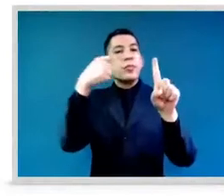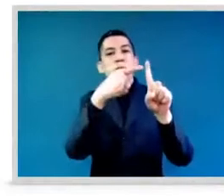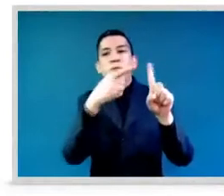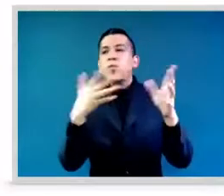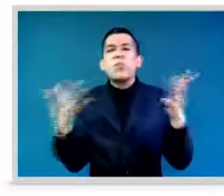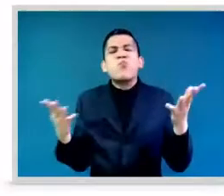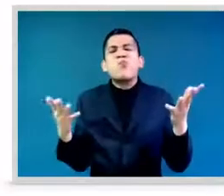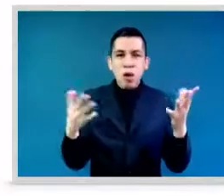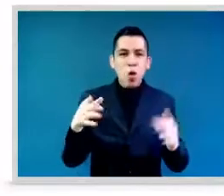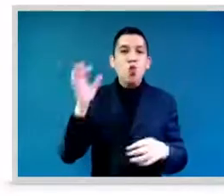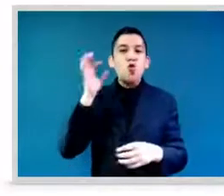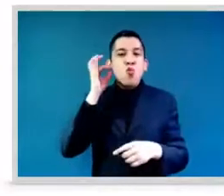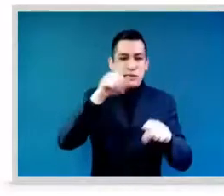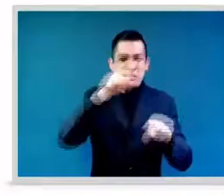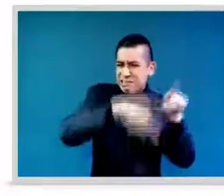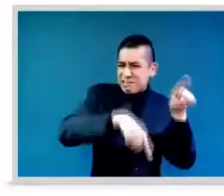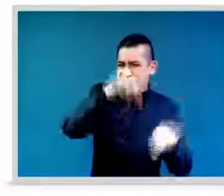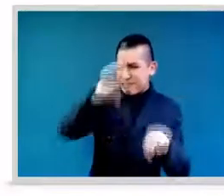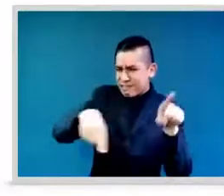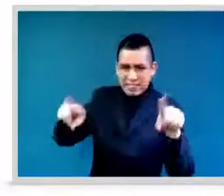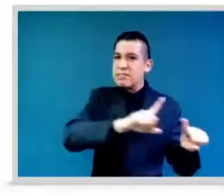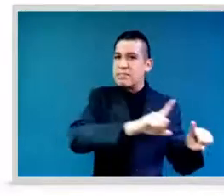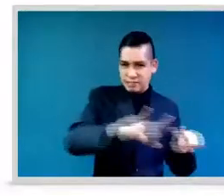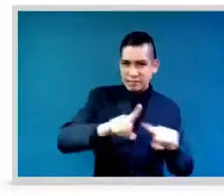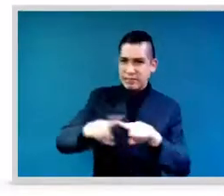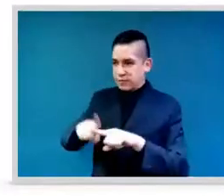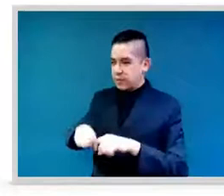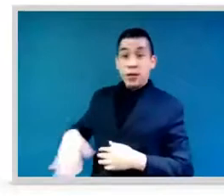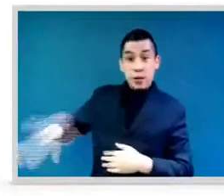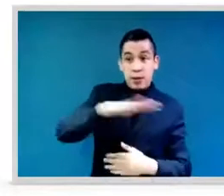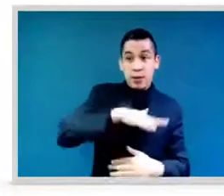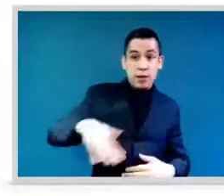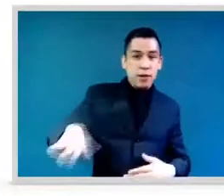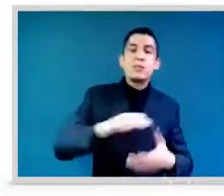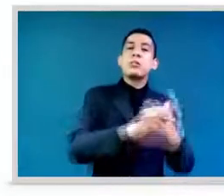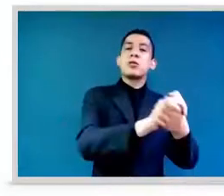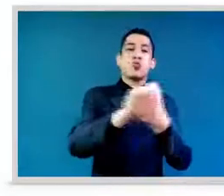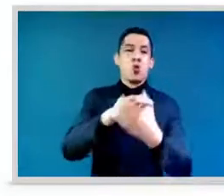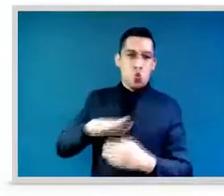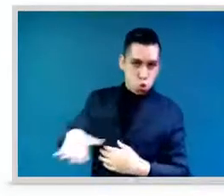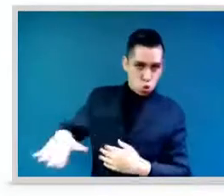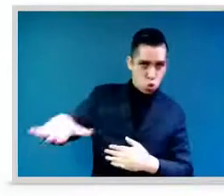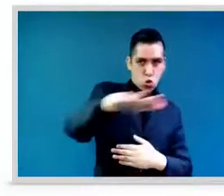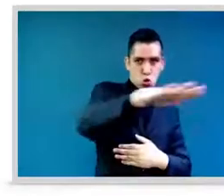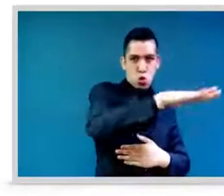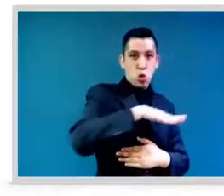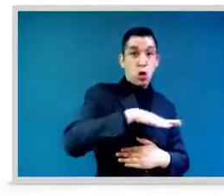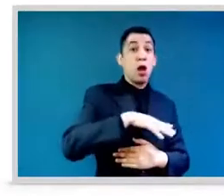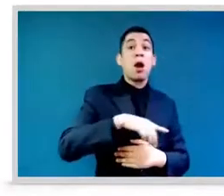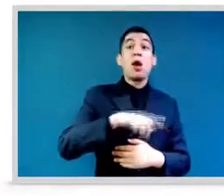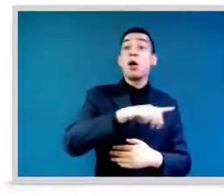should send a hug to the wind, of agradecimento to the women who, throughout history, have made huge efforts